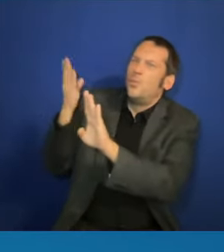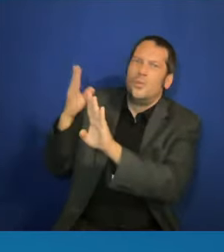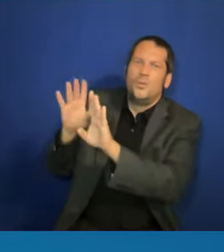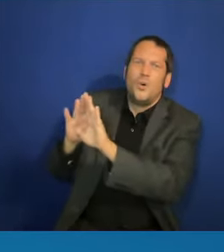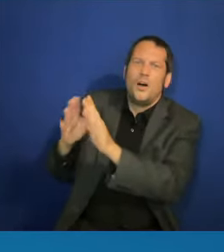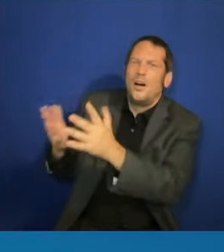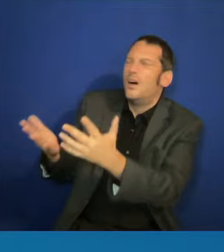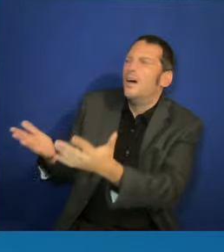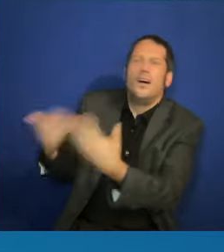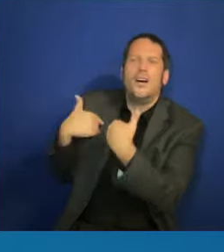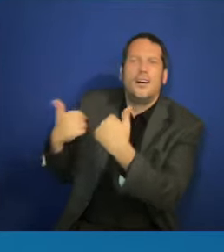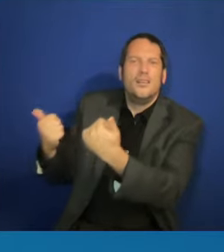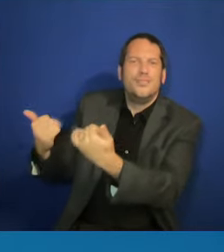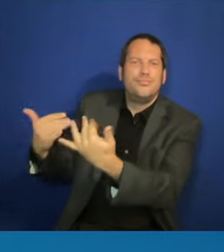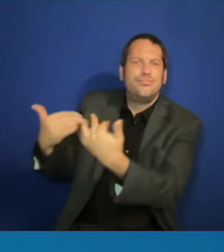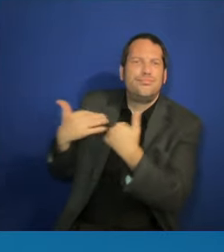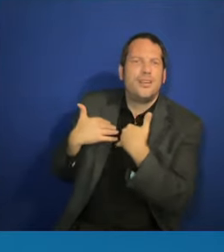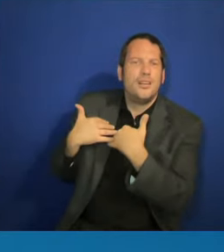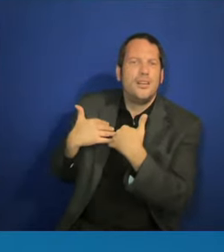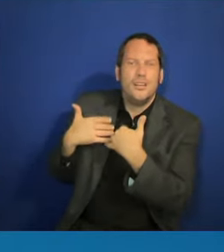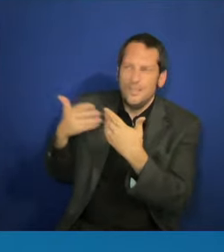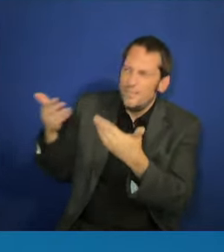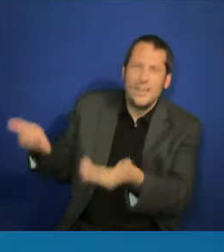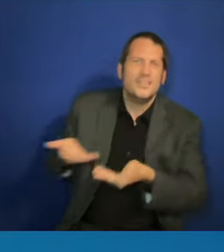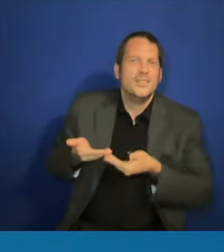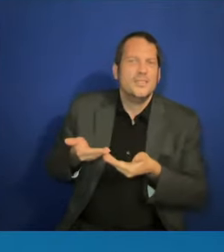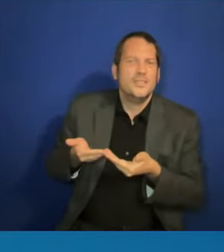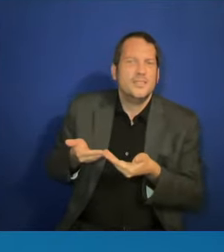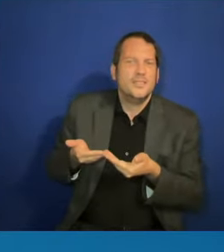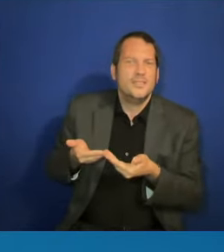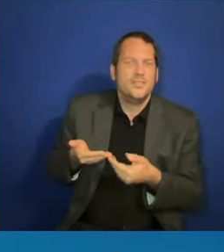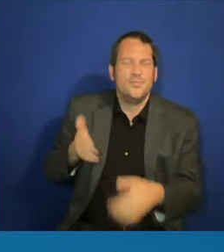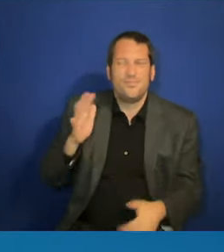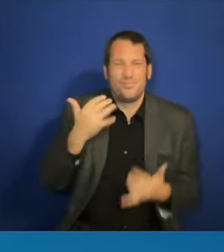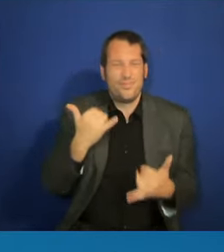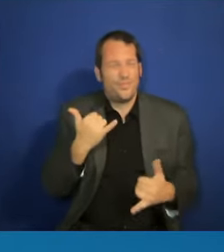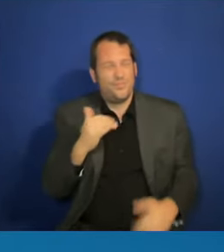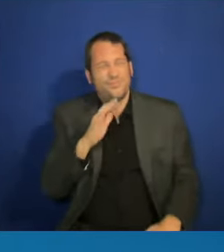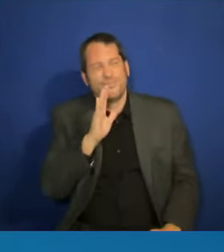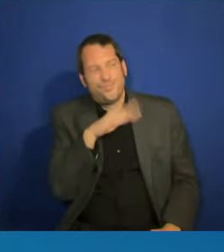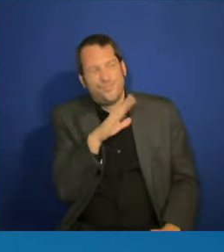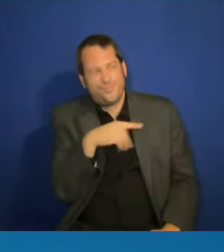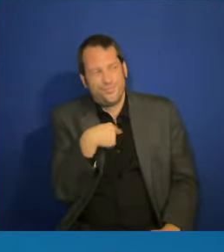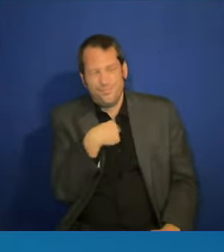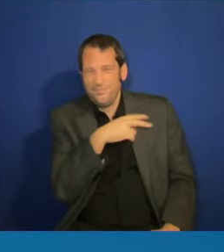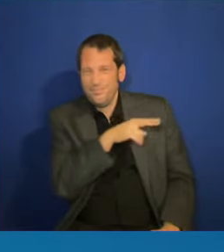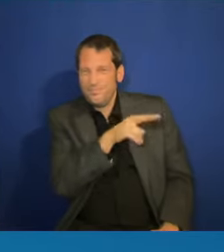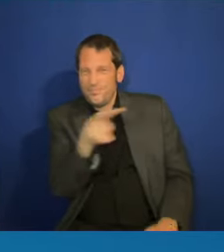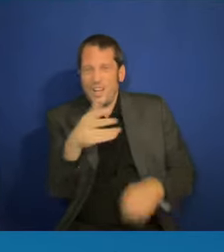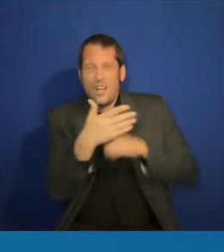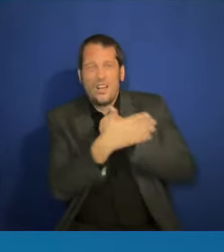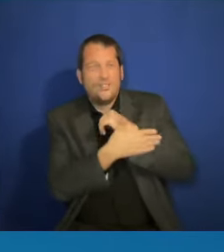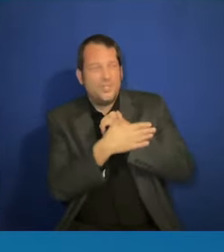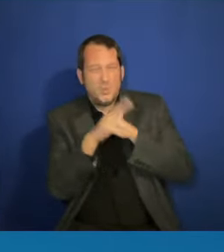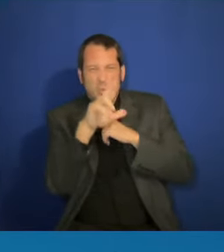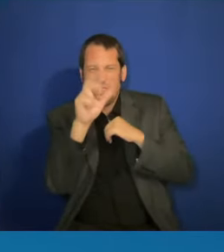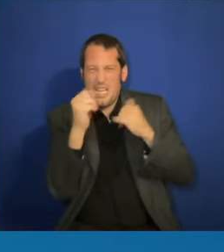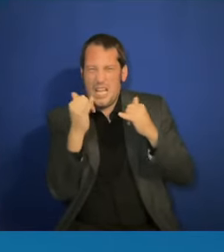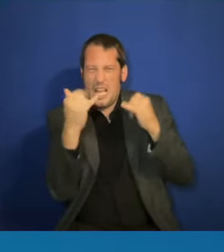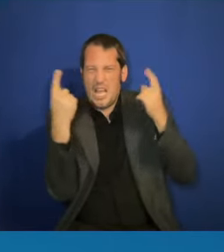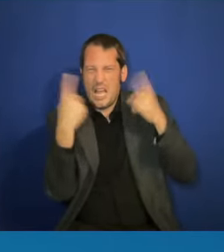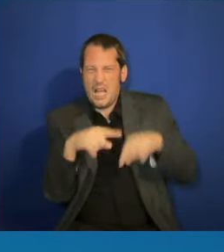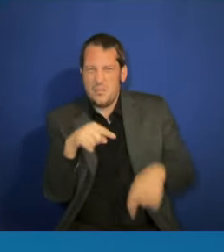John, when I look at what's happening in our country, and back to your point about we cannot be passive observers right now, got to see the writing on the wall,